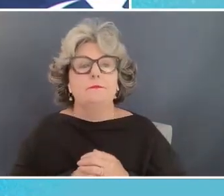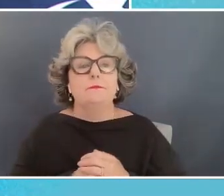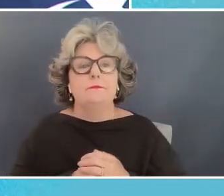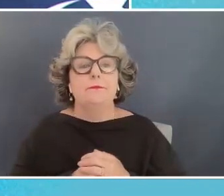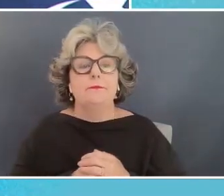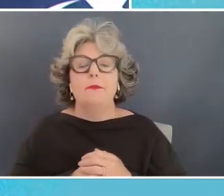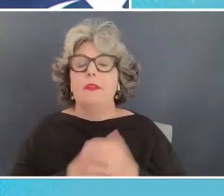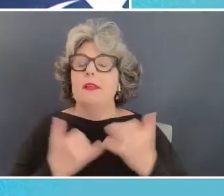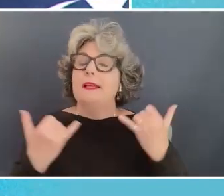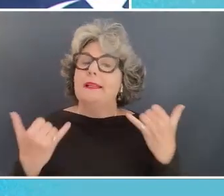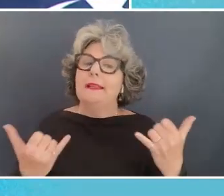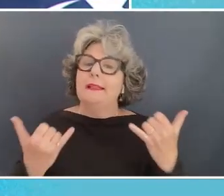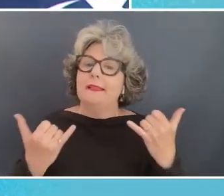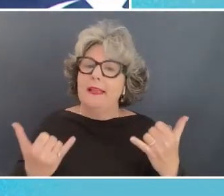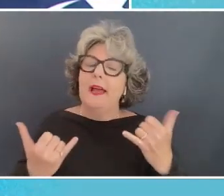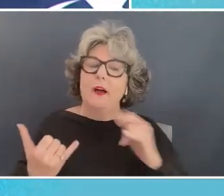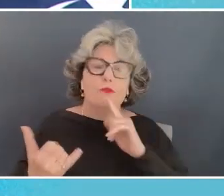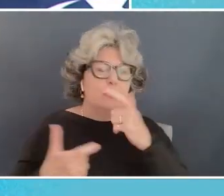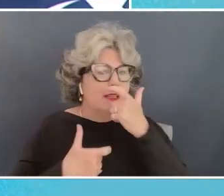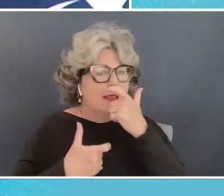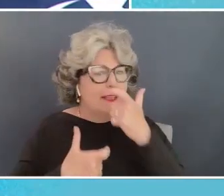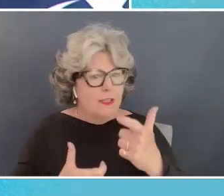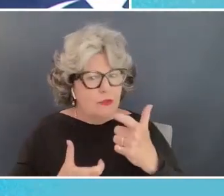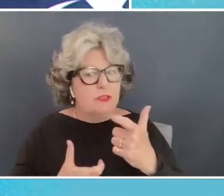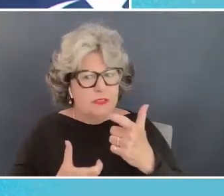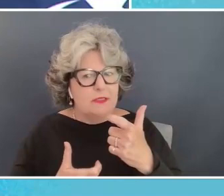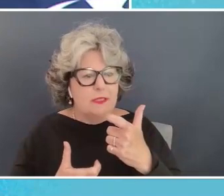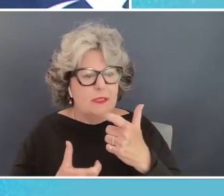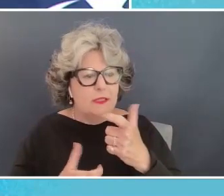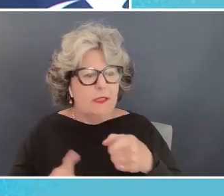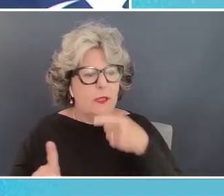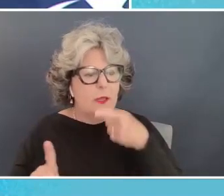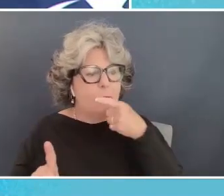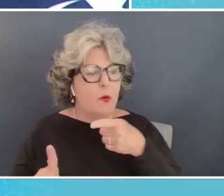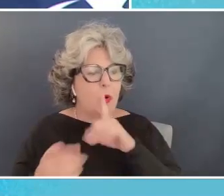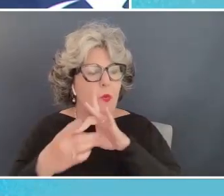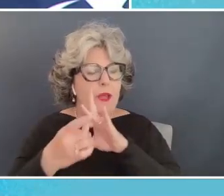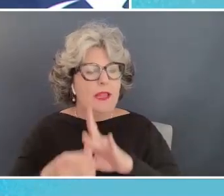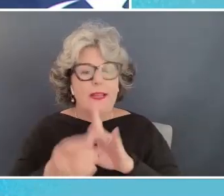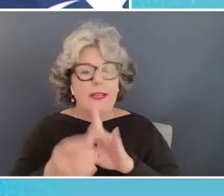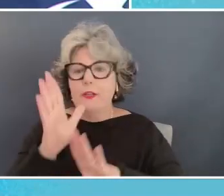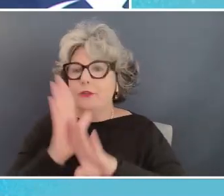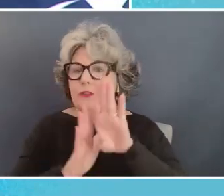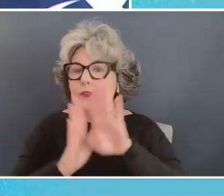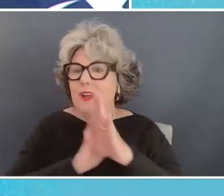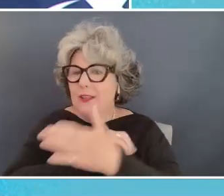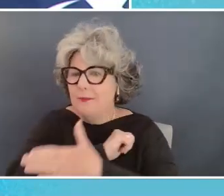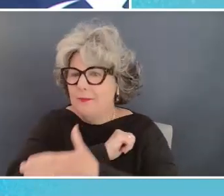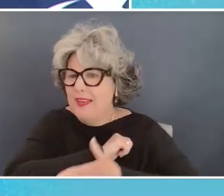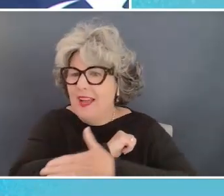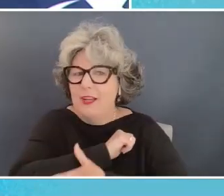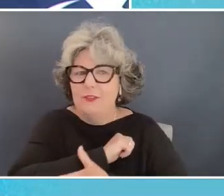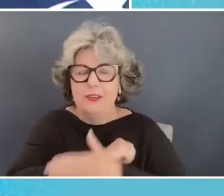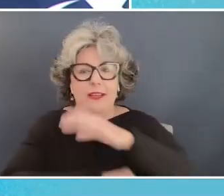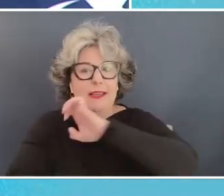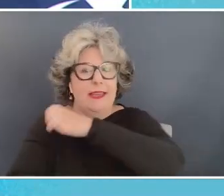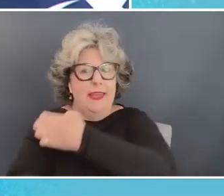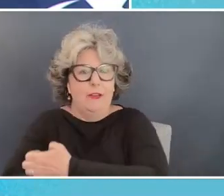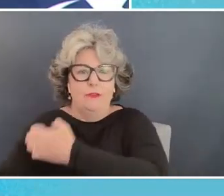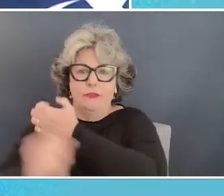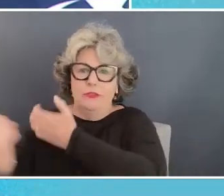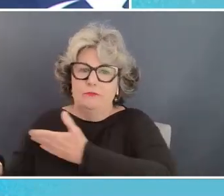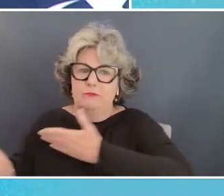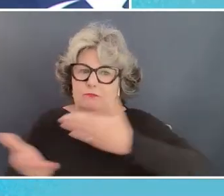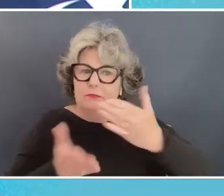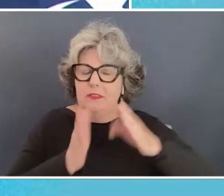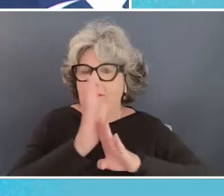interesting uh data point um in terms of developing countries the energy import bills of developed countries